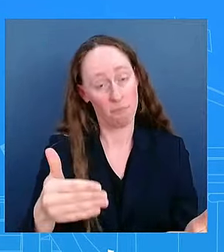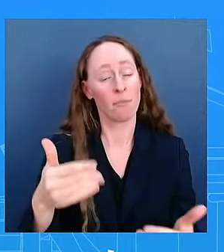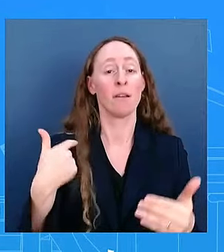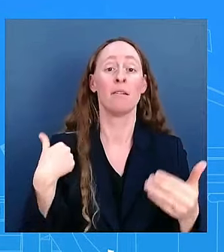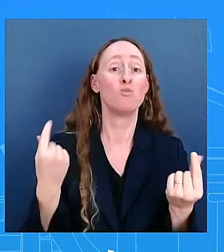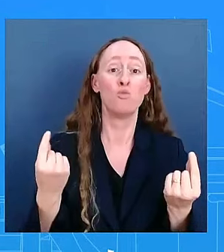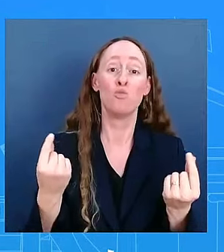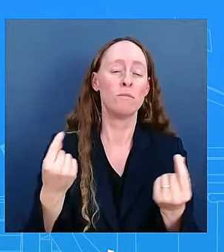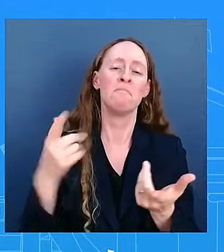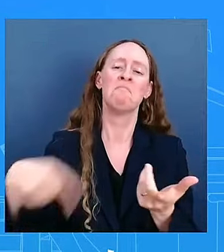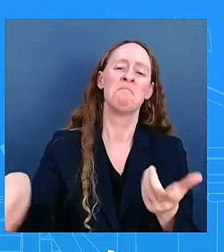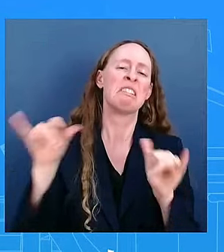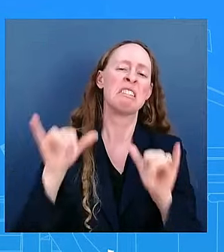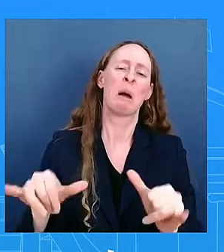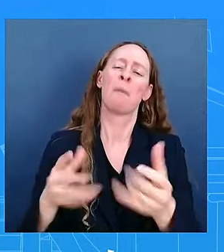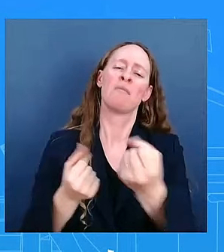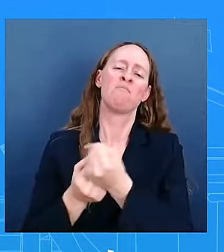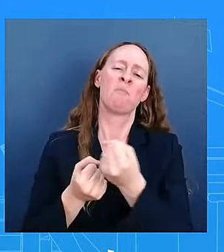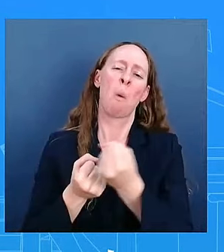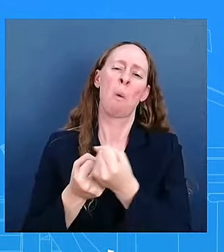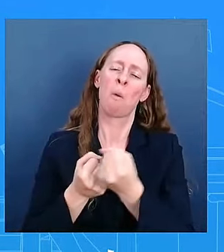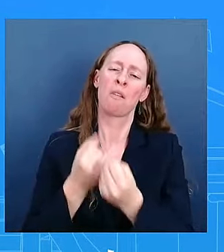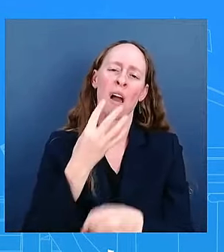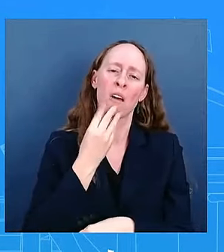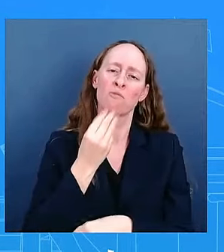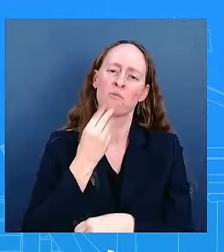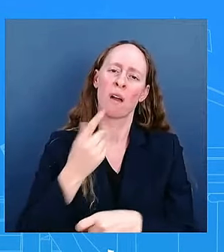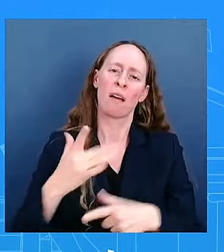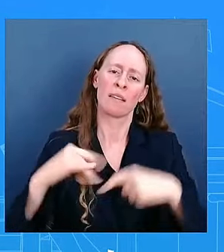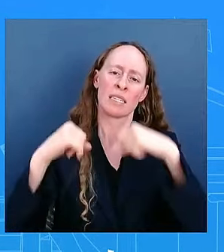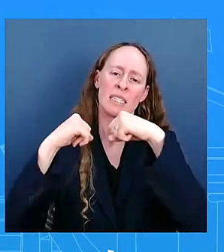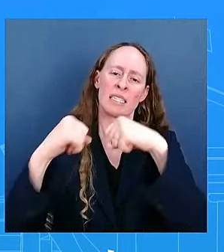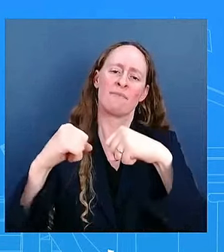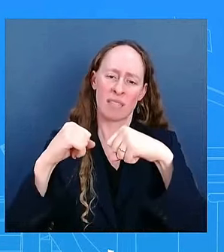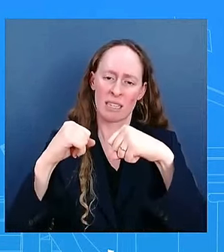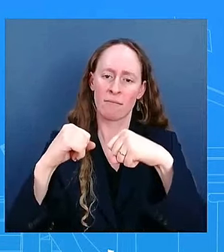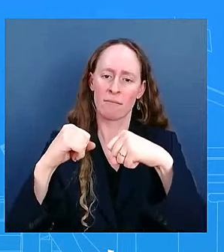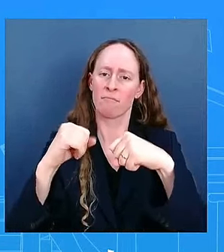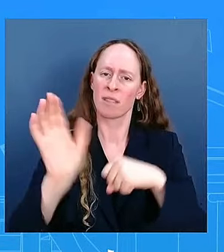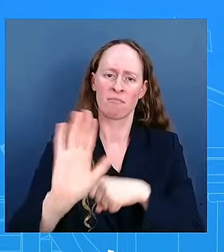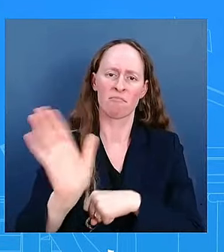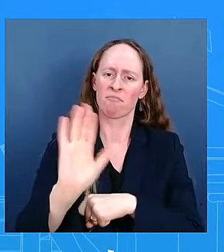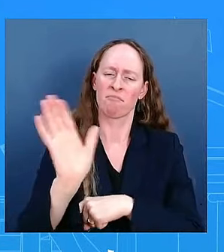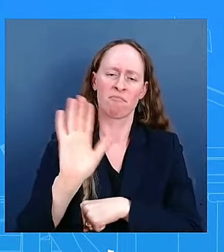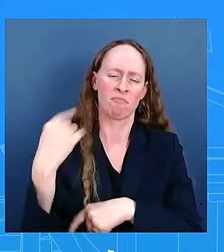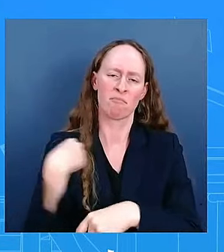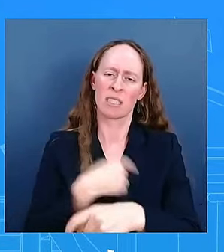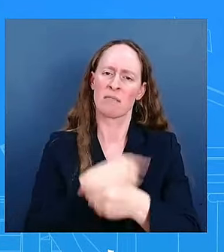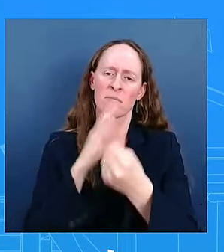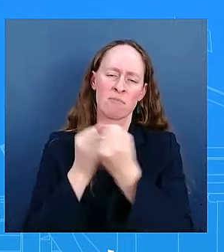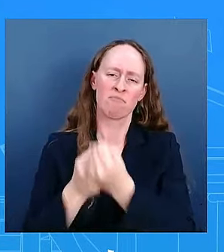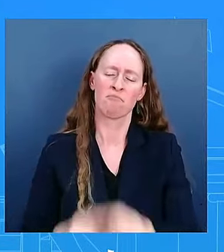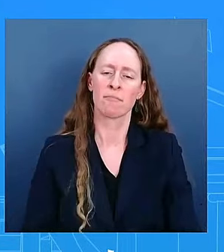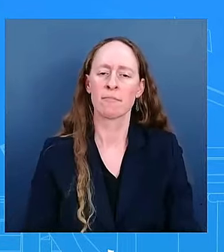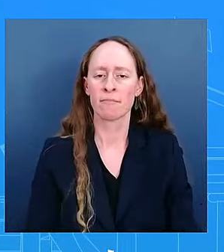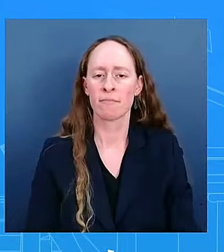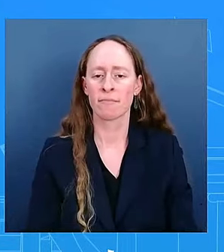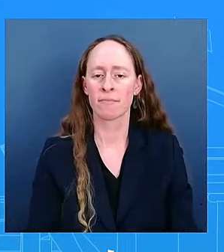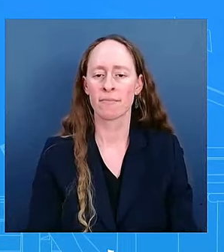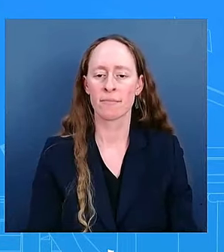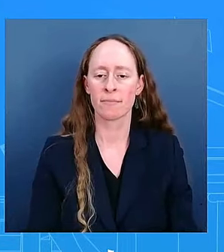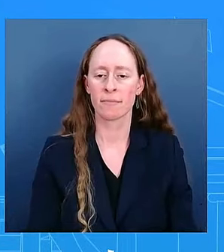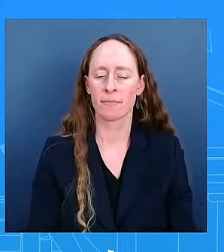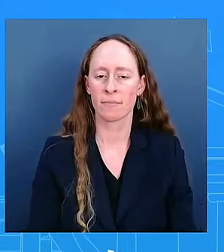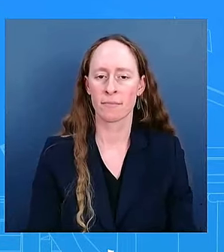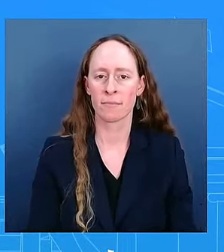should not they should not respond to israel's retaliation okay karen thanks um the white house had advised that the president will be